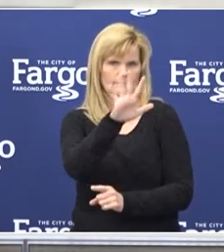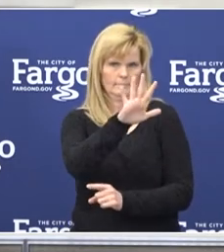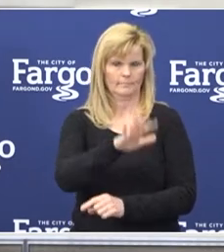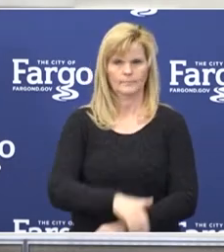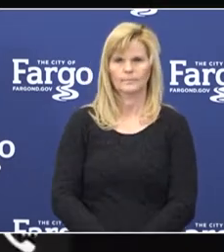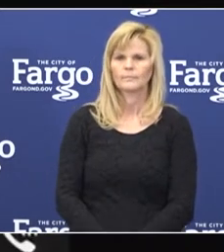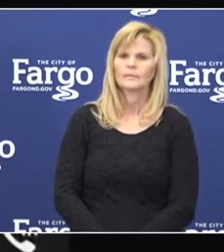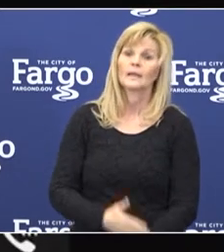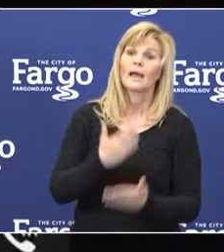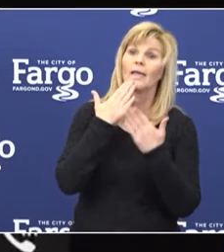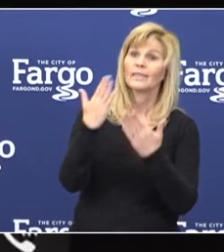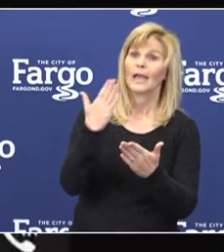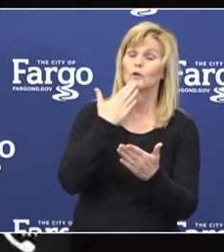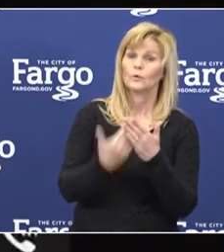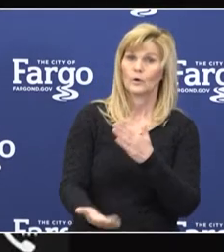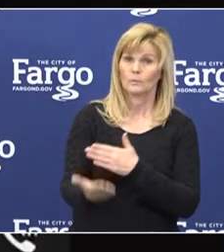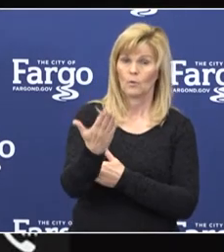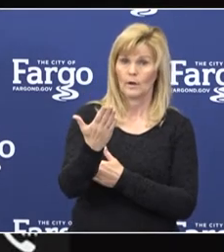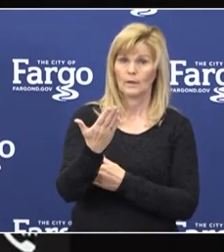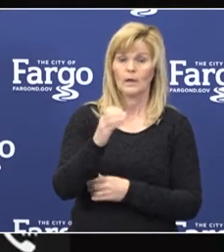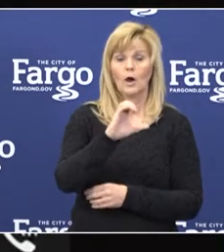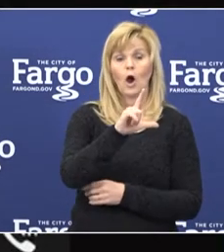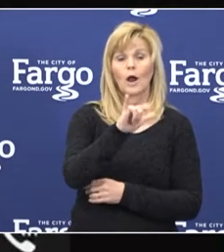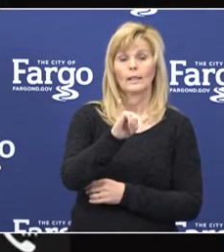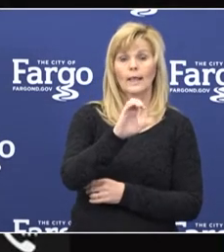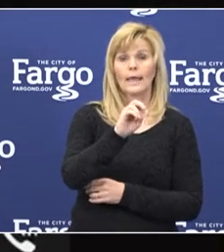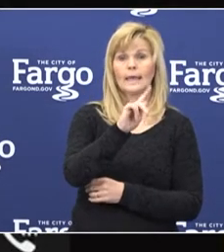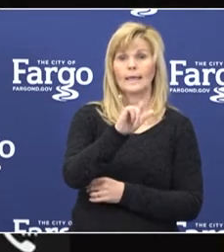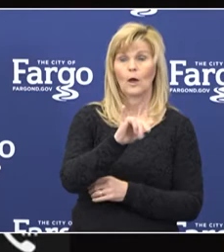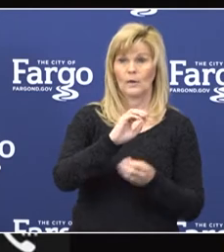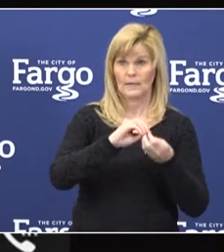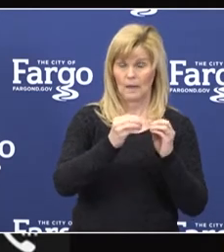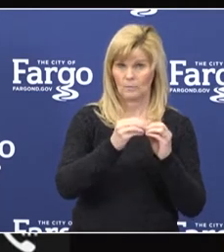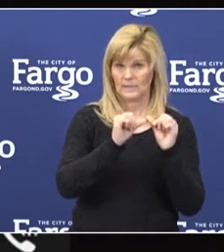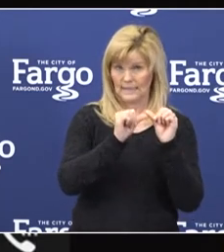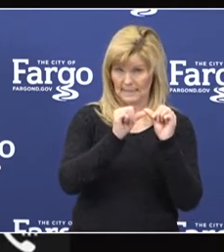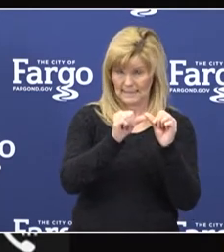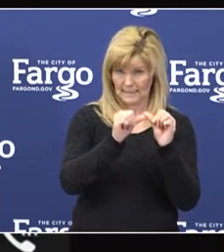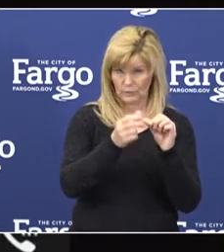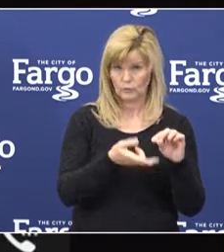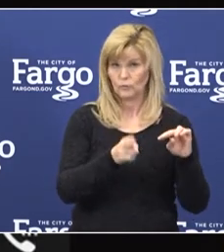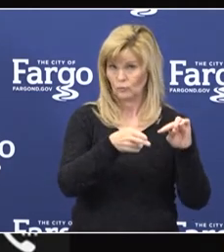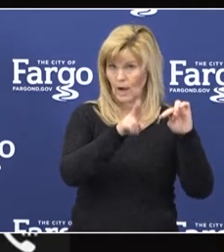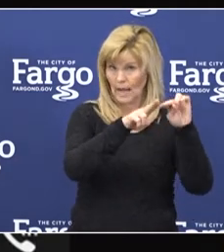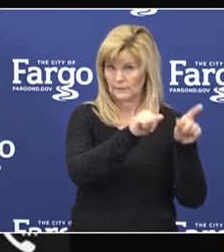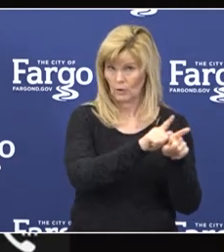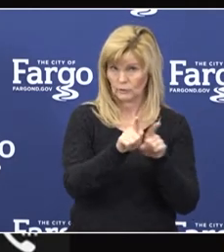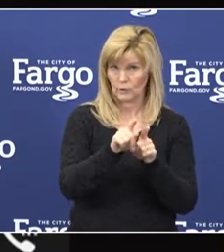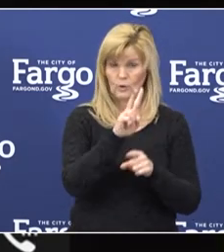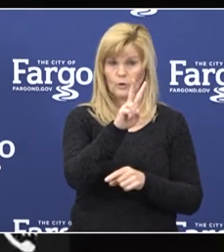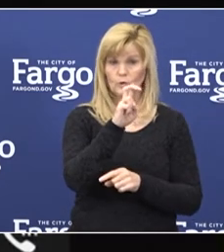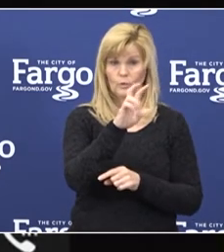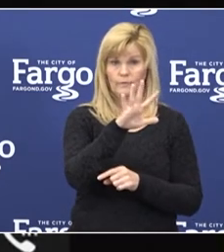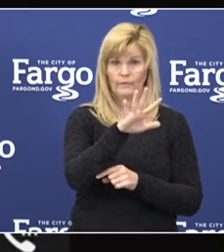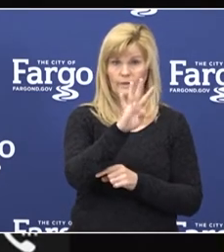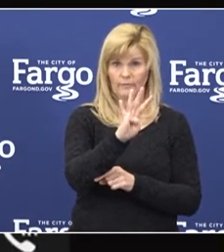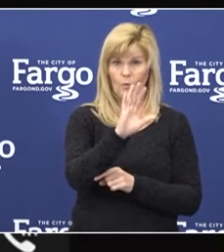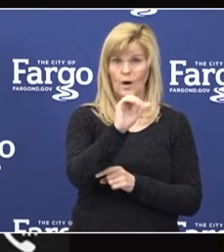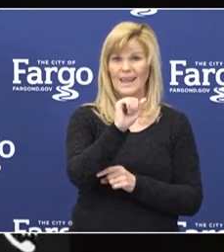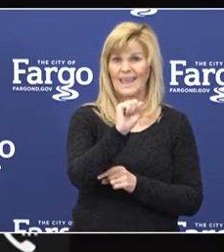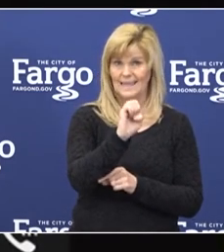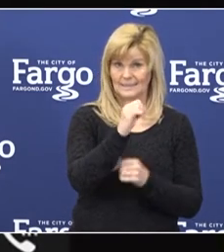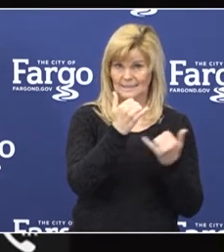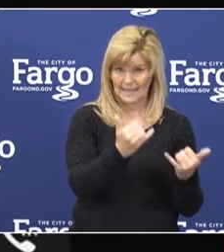Thank you and good morning. Our Clay County numbers continue to rise as well. We have 254 cases,